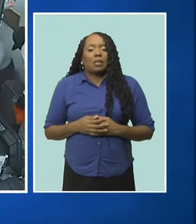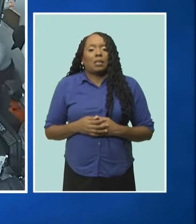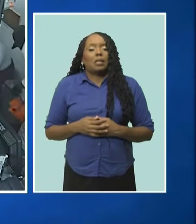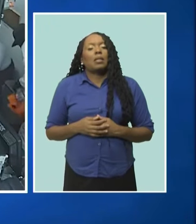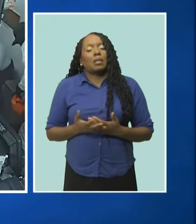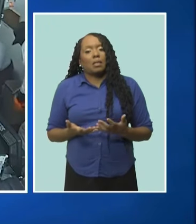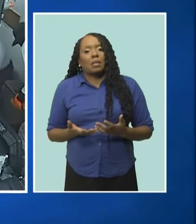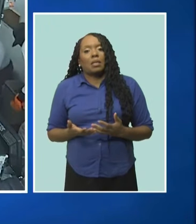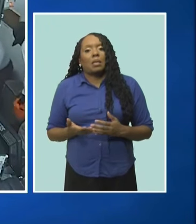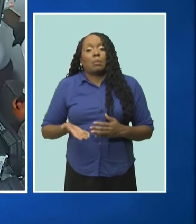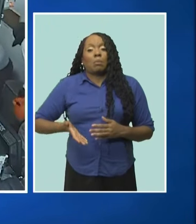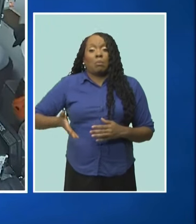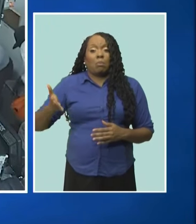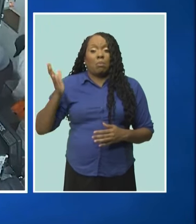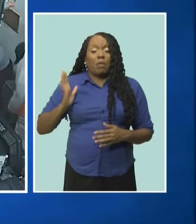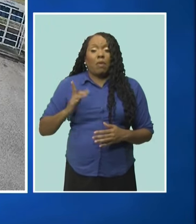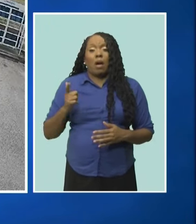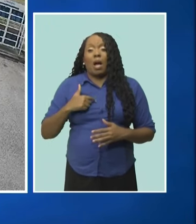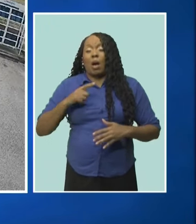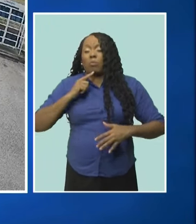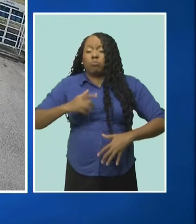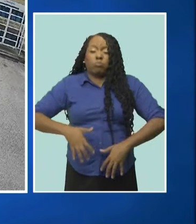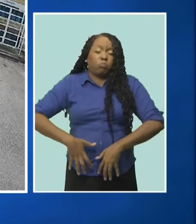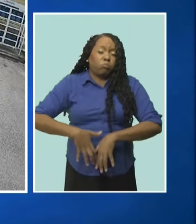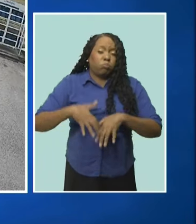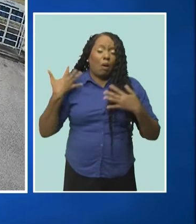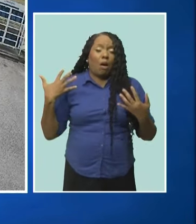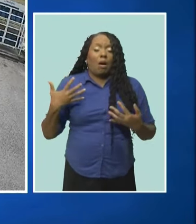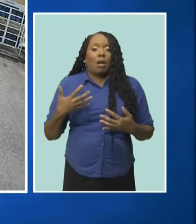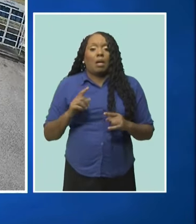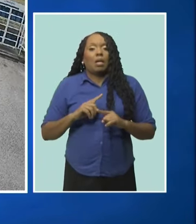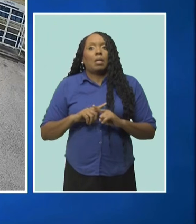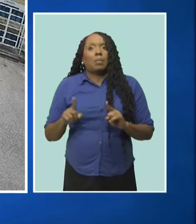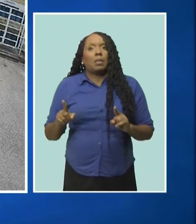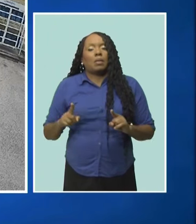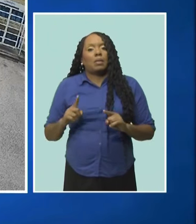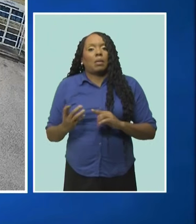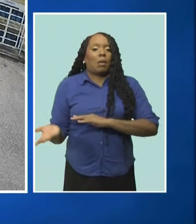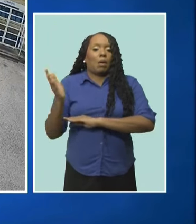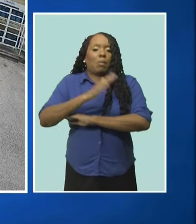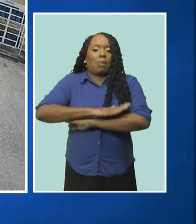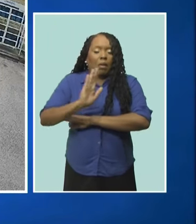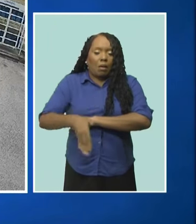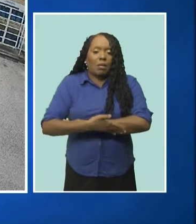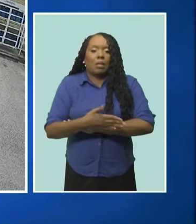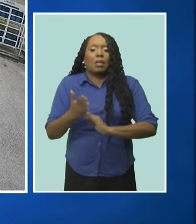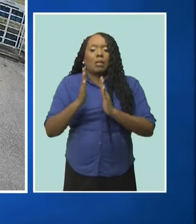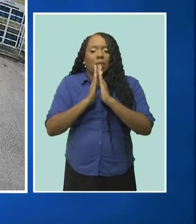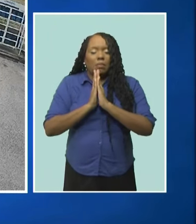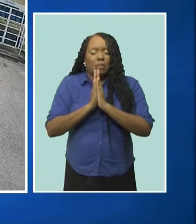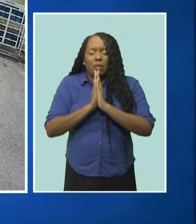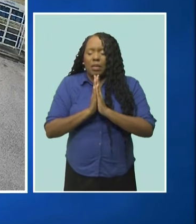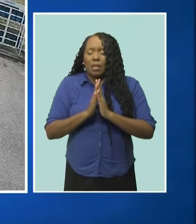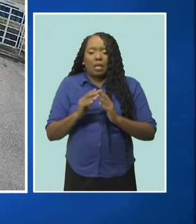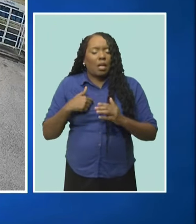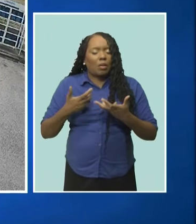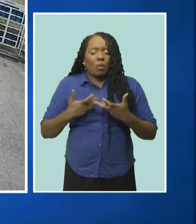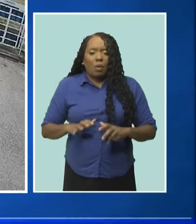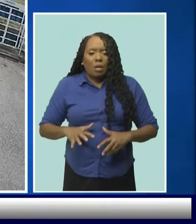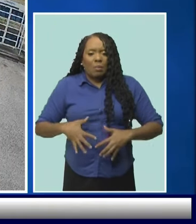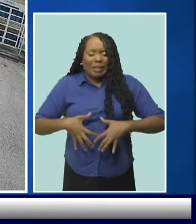because I have been praying all morning and all night to get this anger out of me.